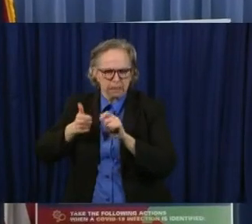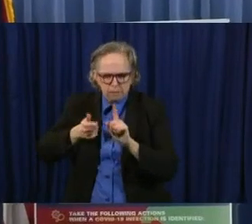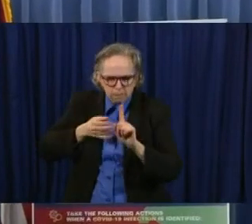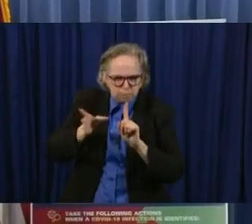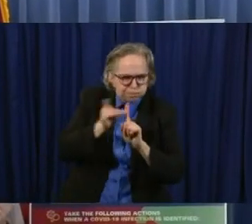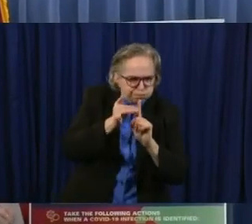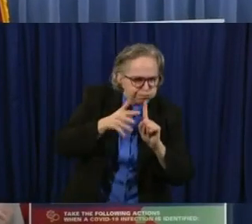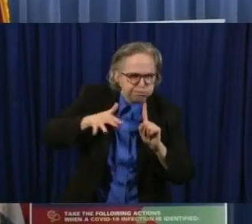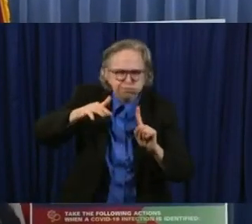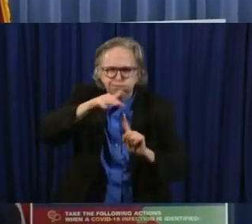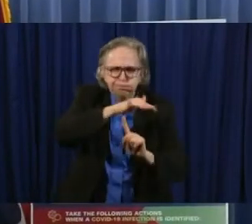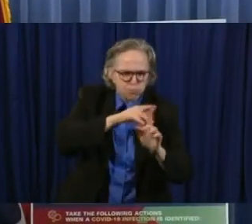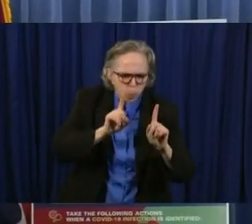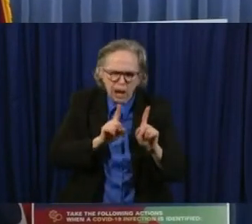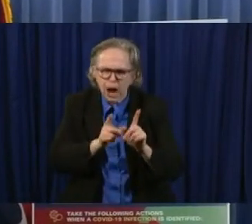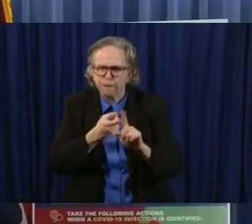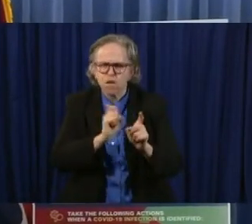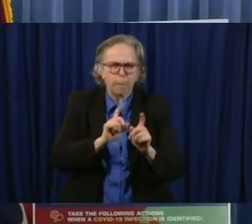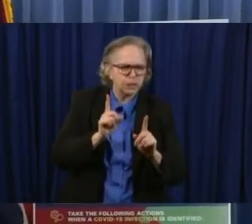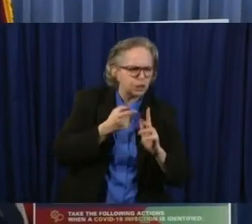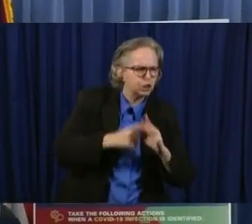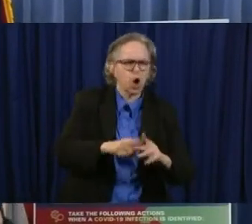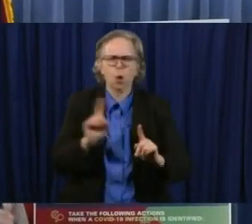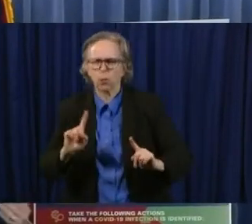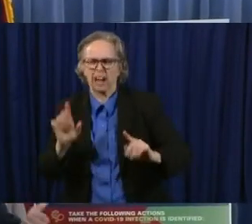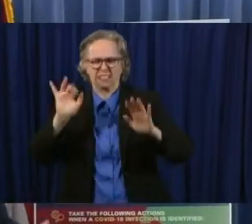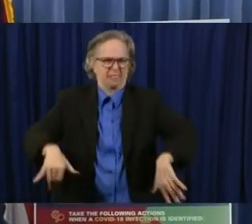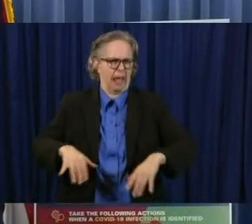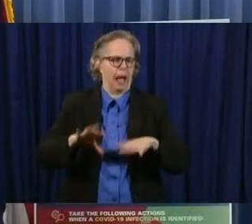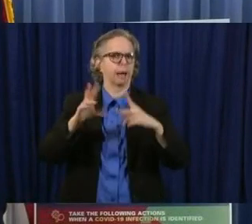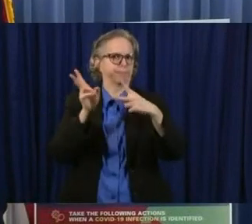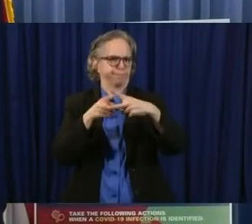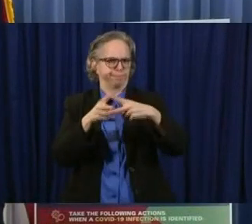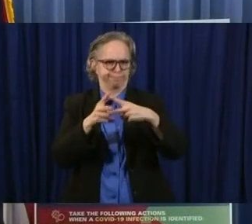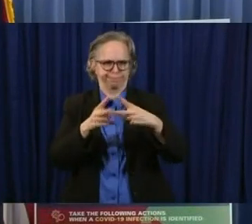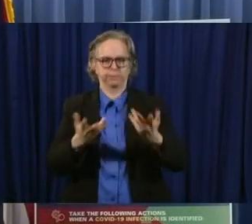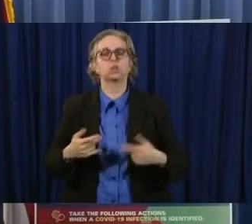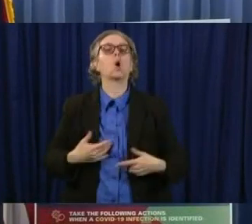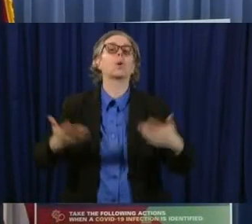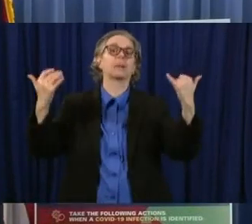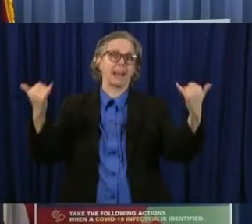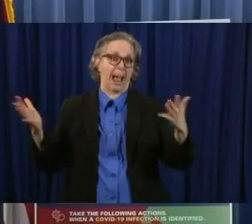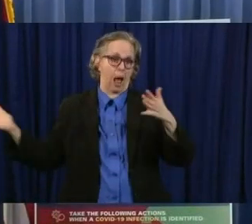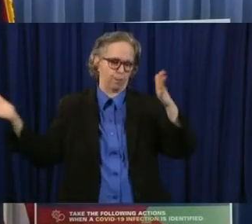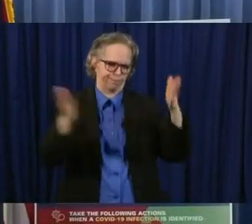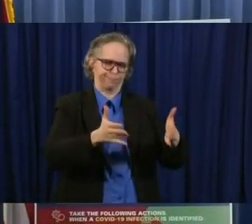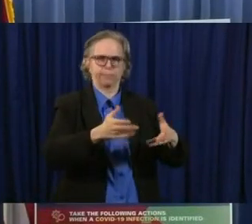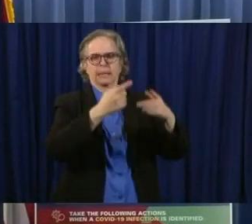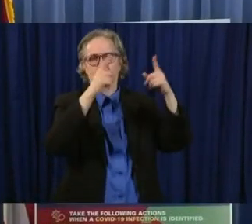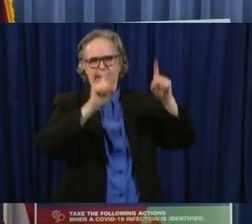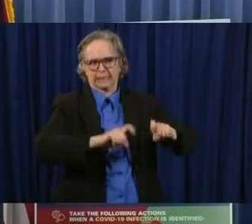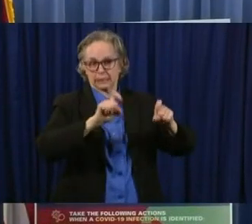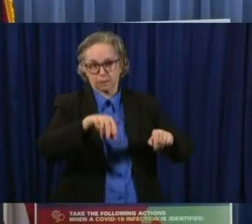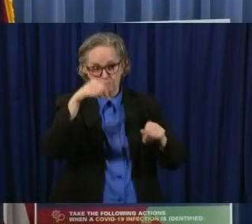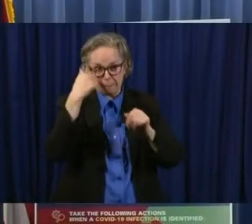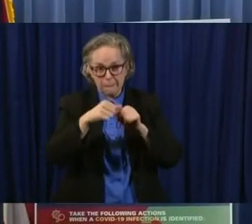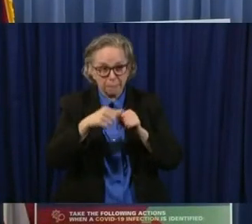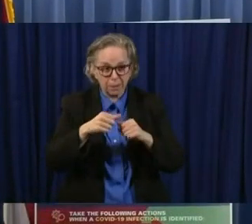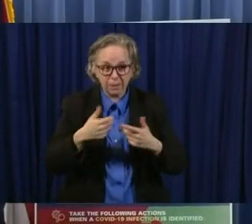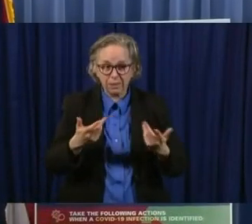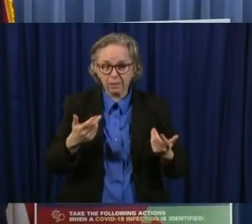week, we talked about early in the week, I talked about asking governor Celeste, former governor Celeste, former governor Taft to come in and help us.